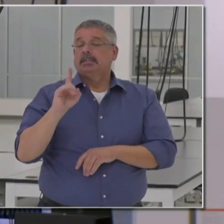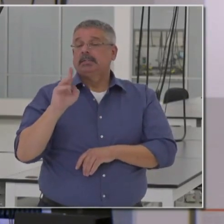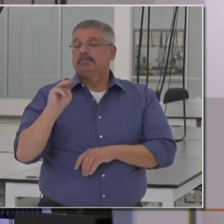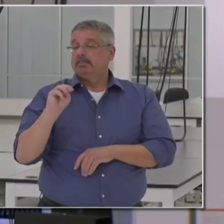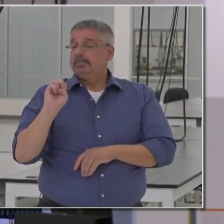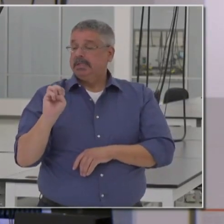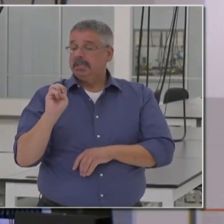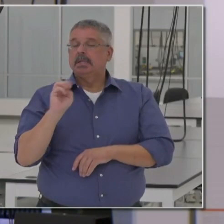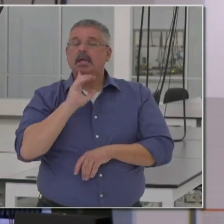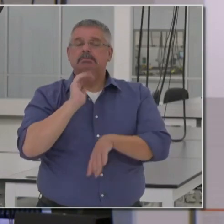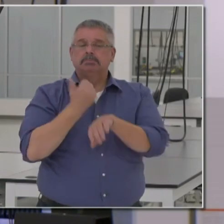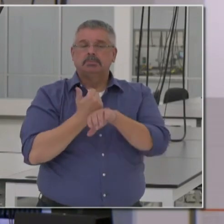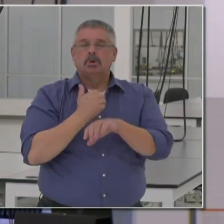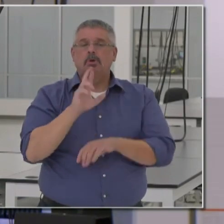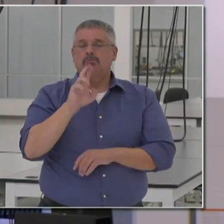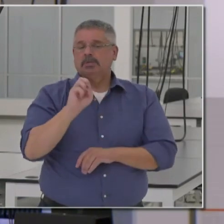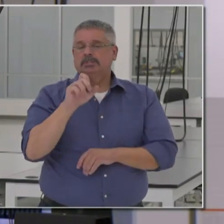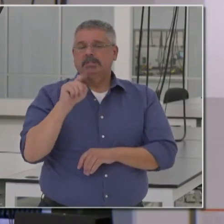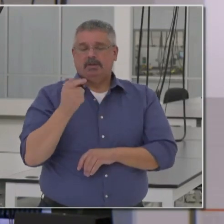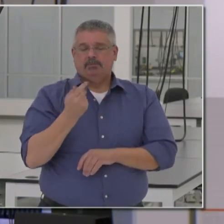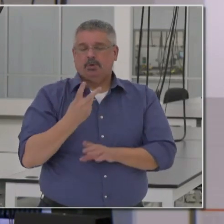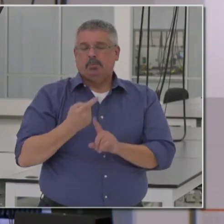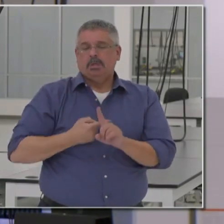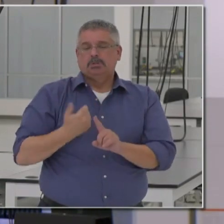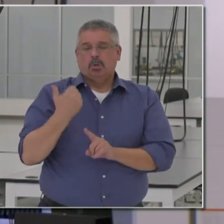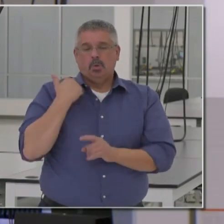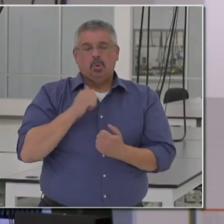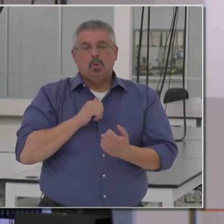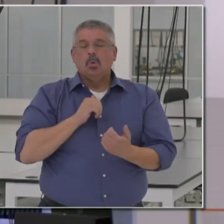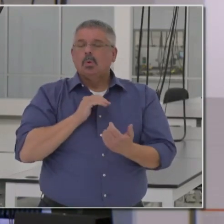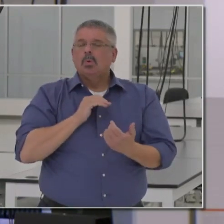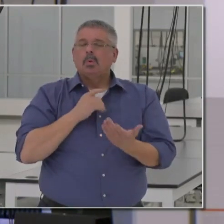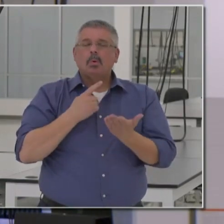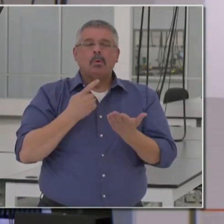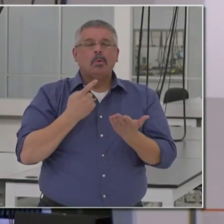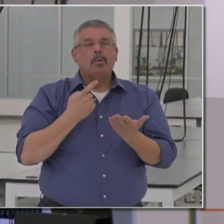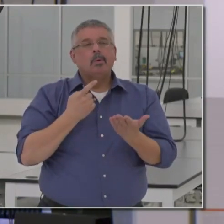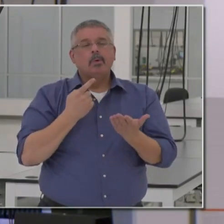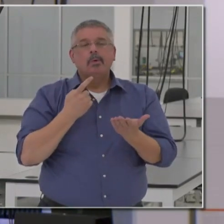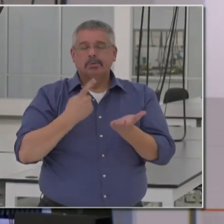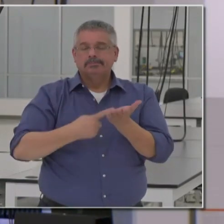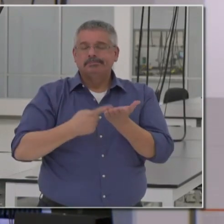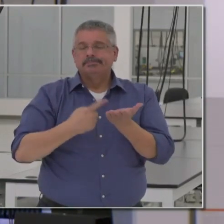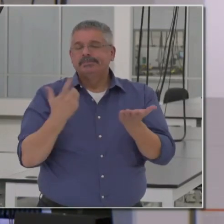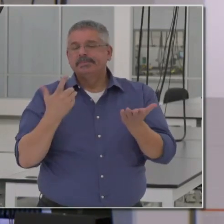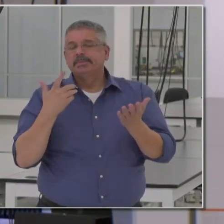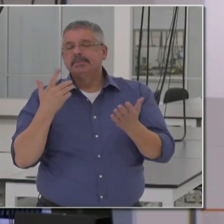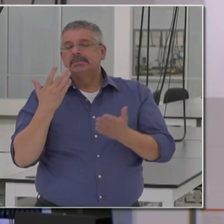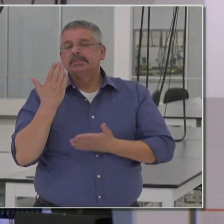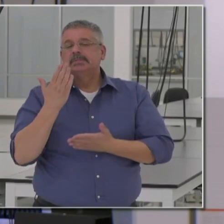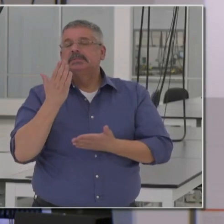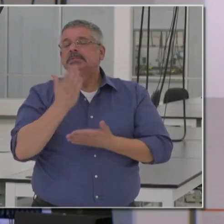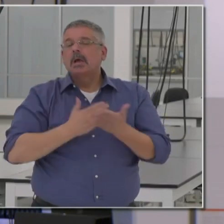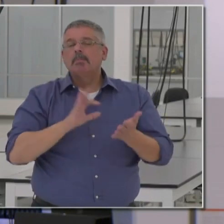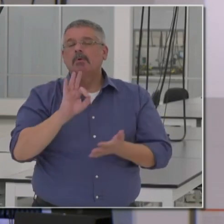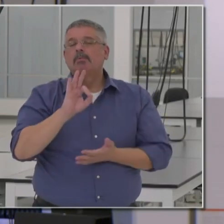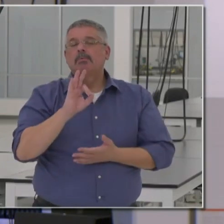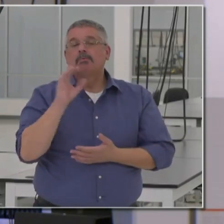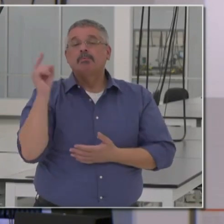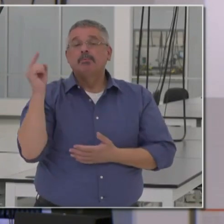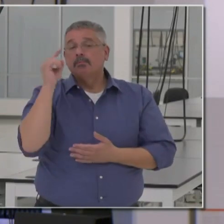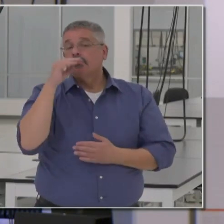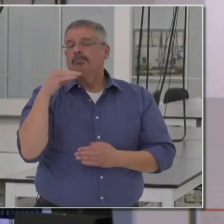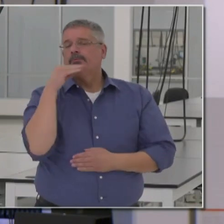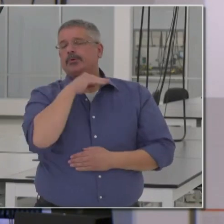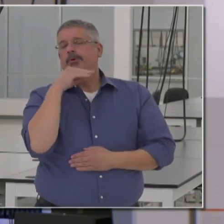put in place as part of our reset a few weeks ago to address some of the fraud issues, which are not unique to